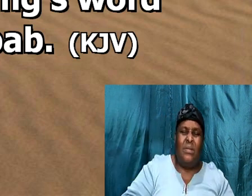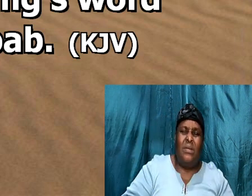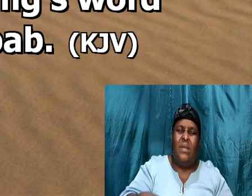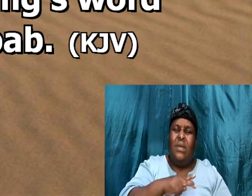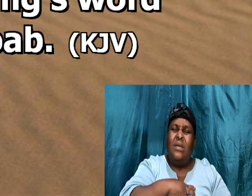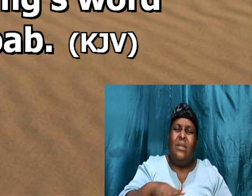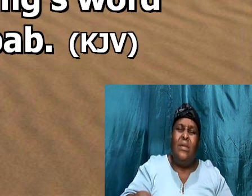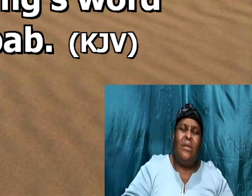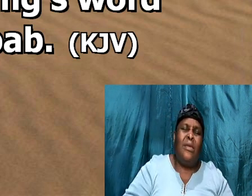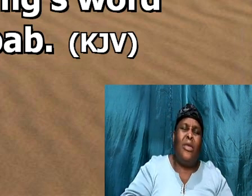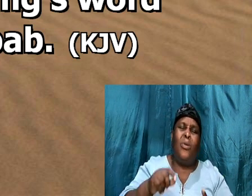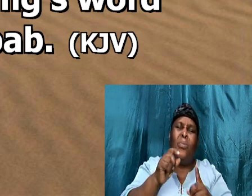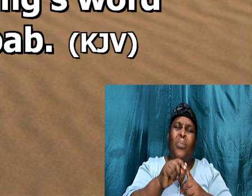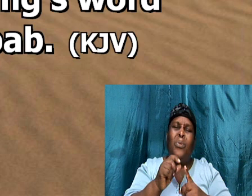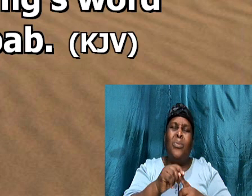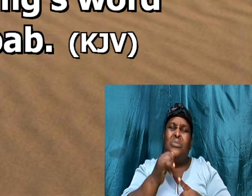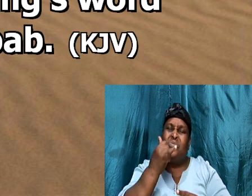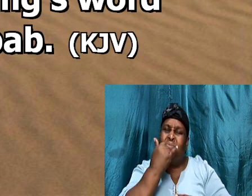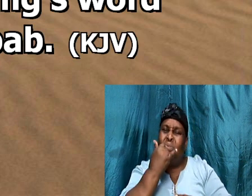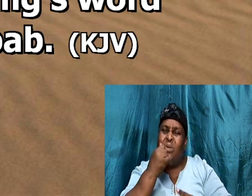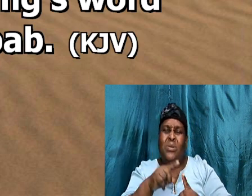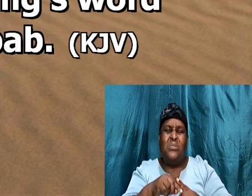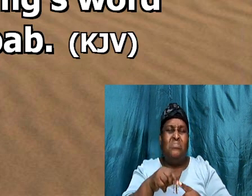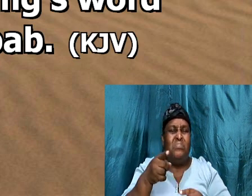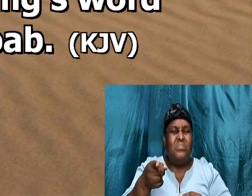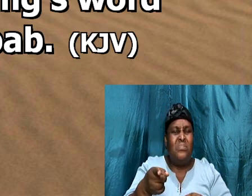it did not count Benjamin and Levi,